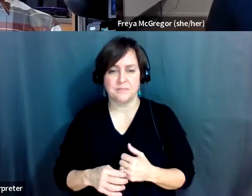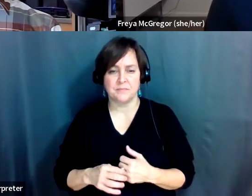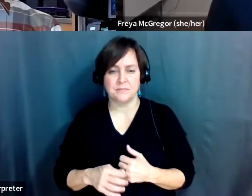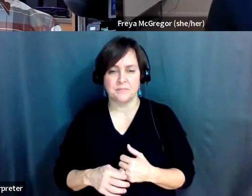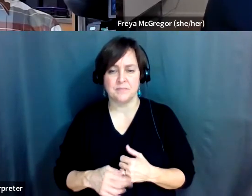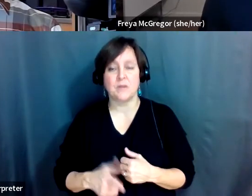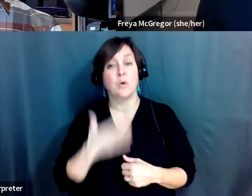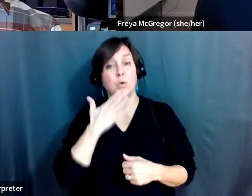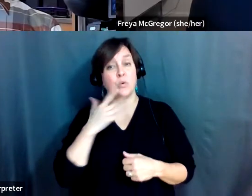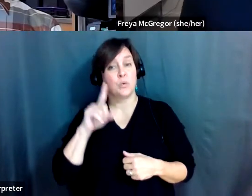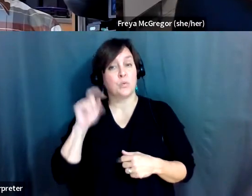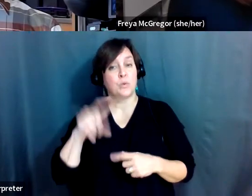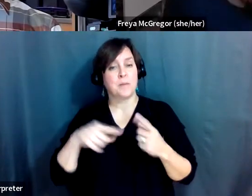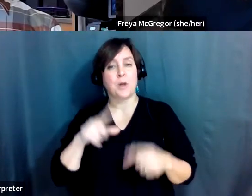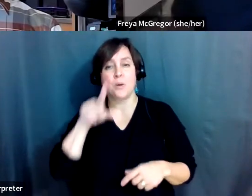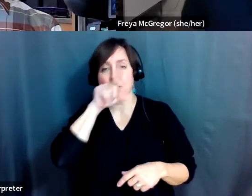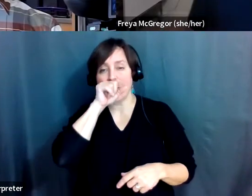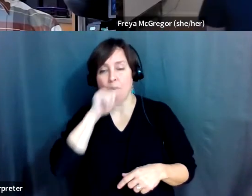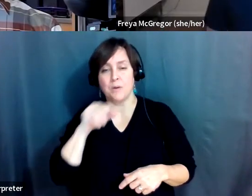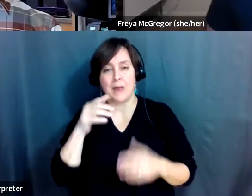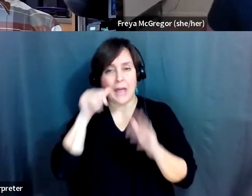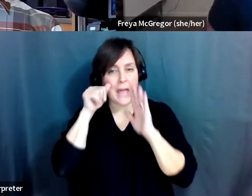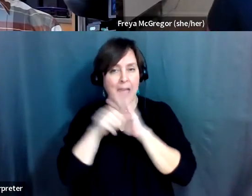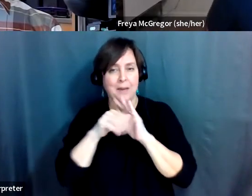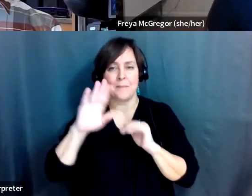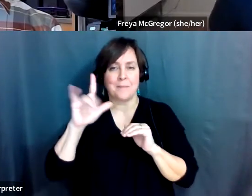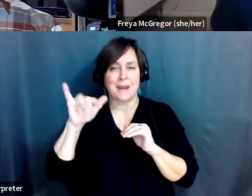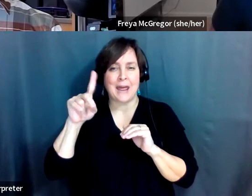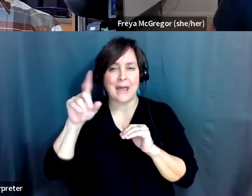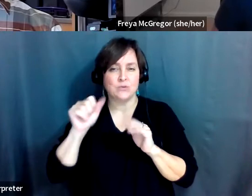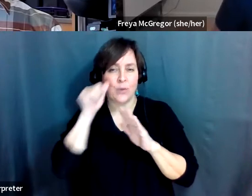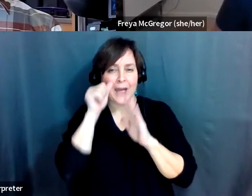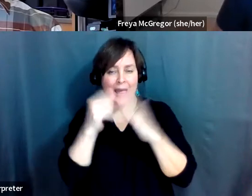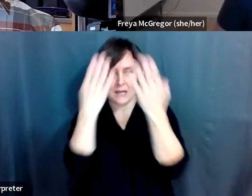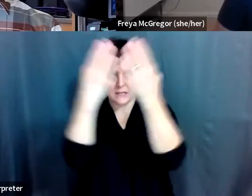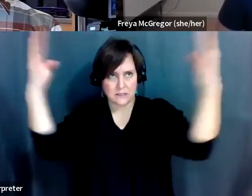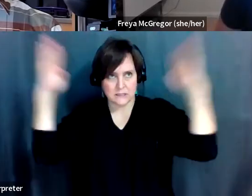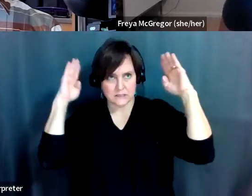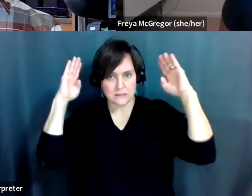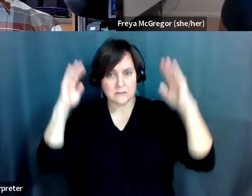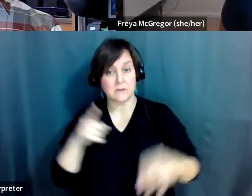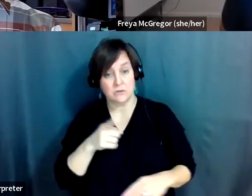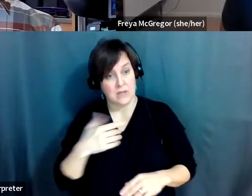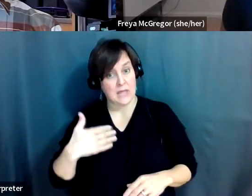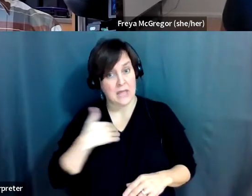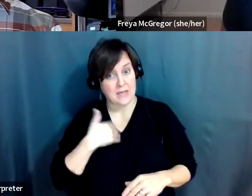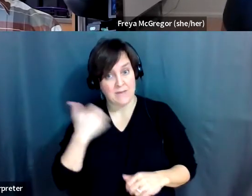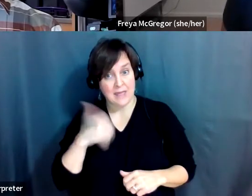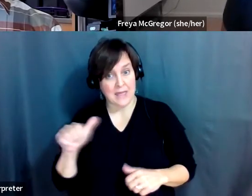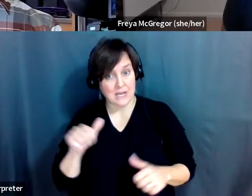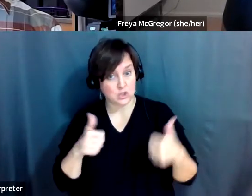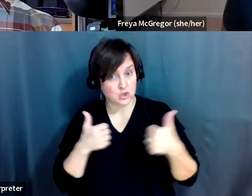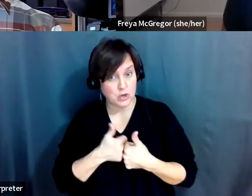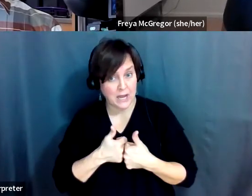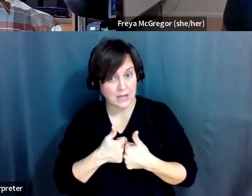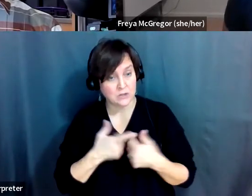oh, here's a question about bird blinds or bird hides, depending on where you are in the world. Um, do you have any challenges when